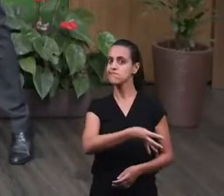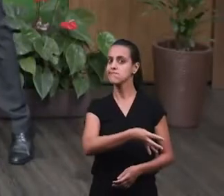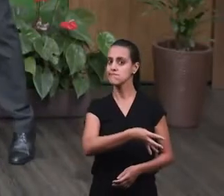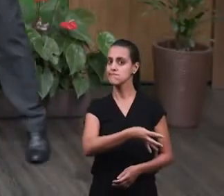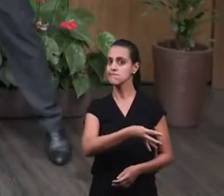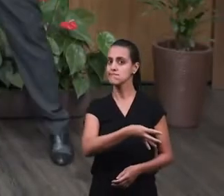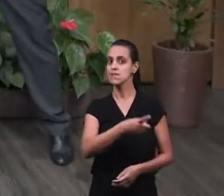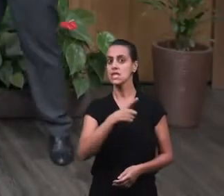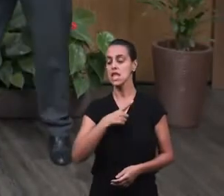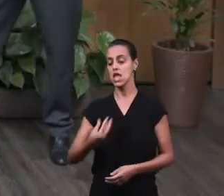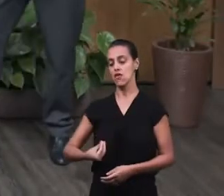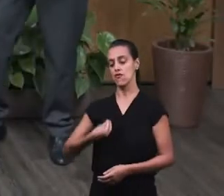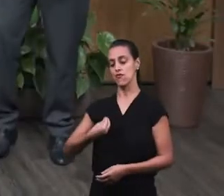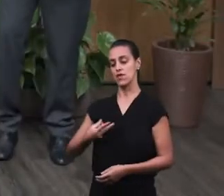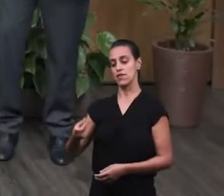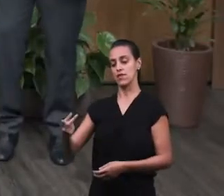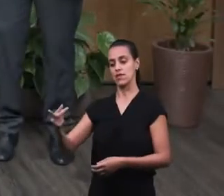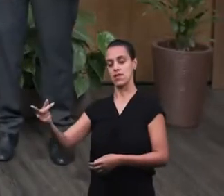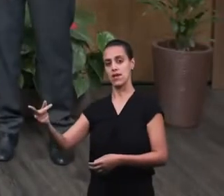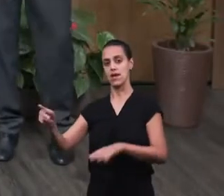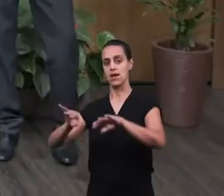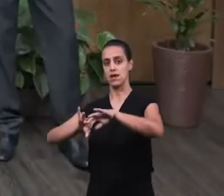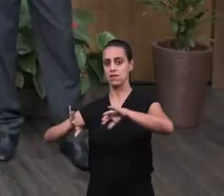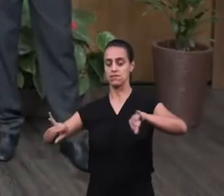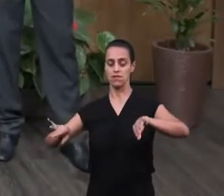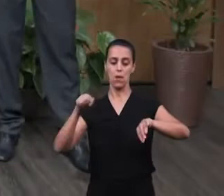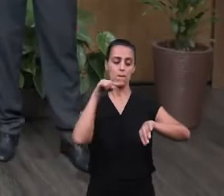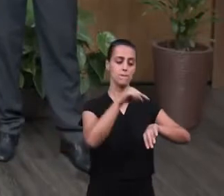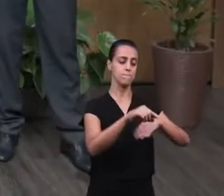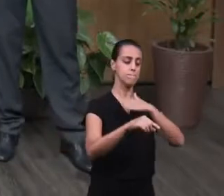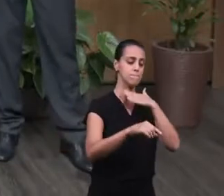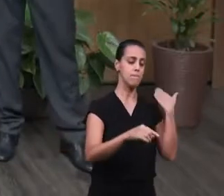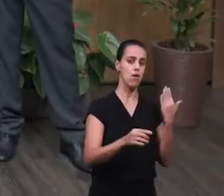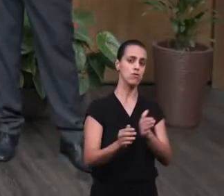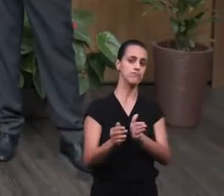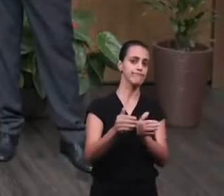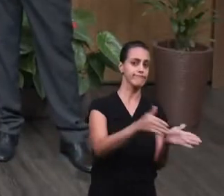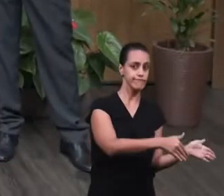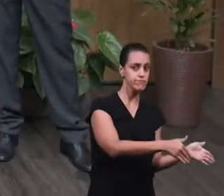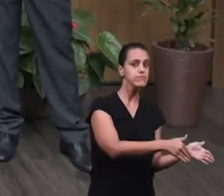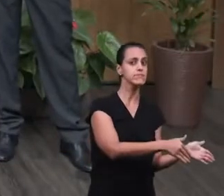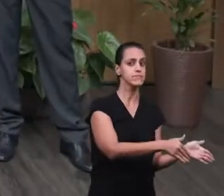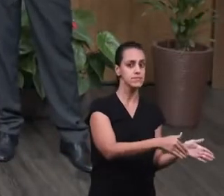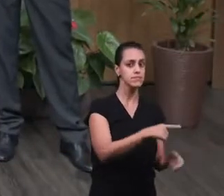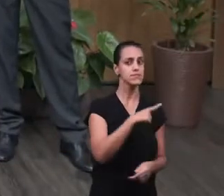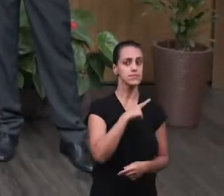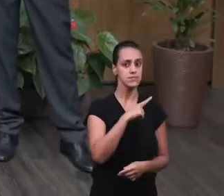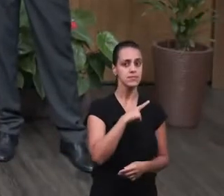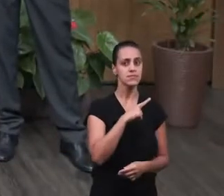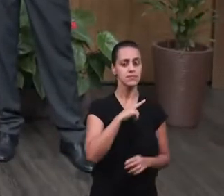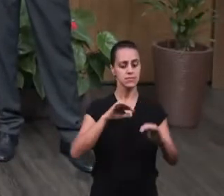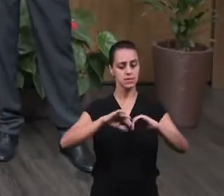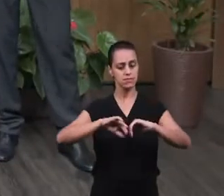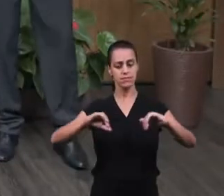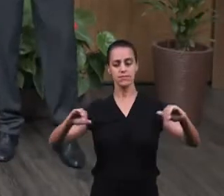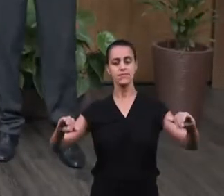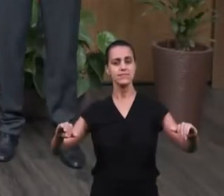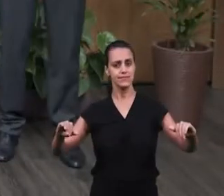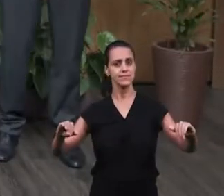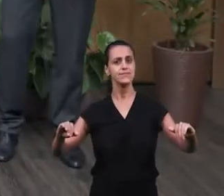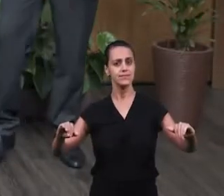judgment, rather. so He will see life and death. So this message of judgment and of grace